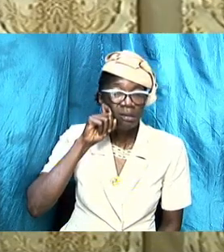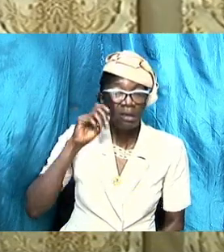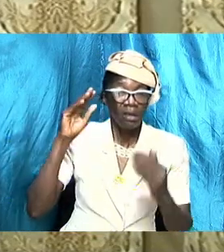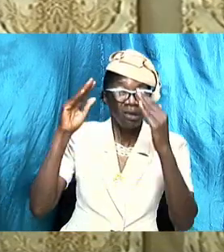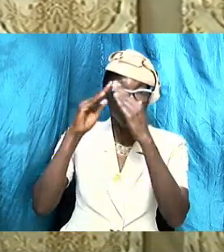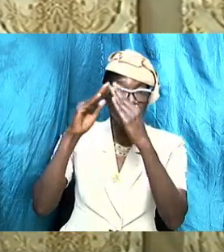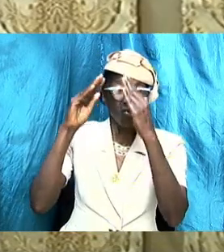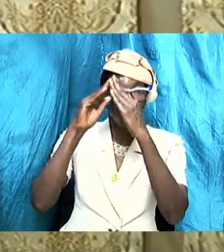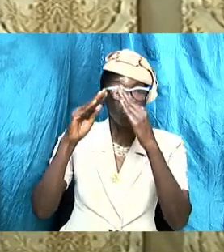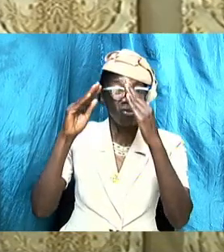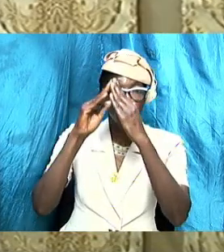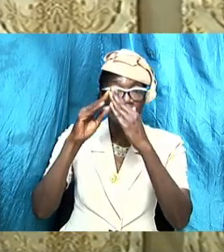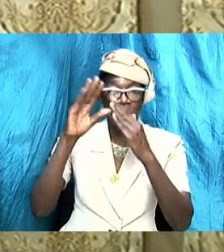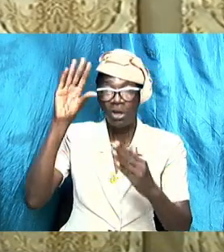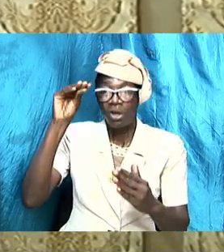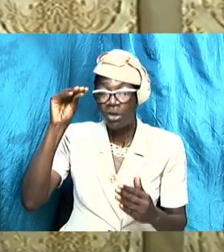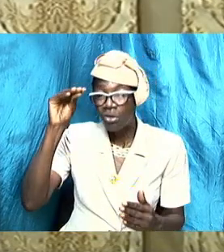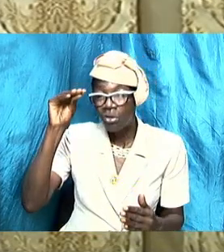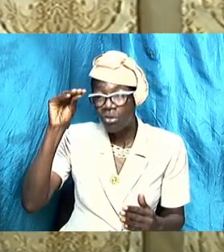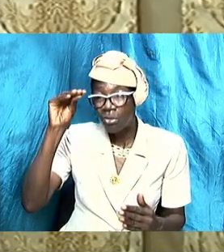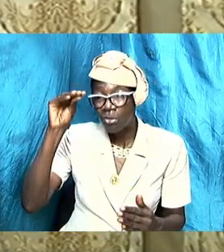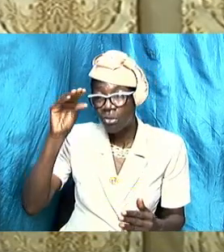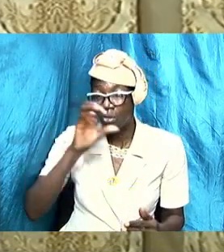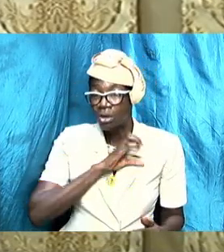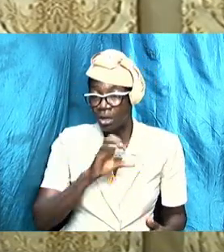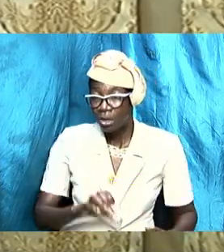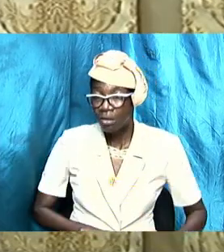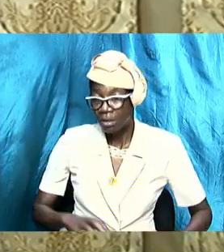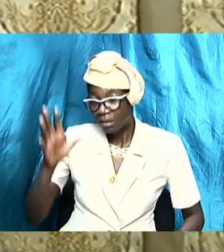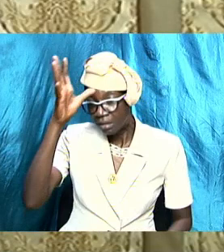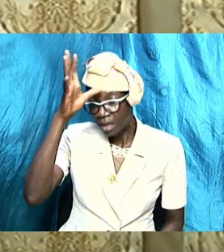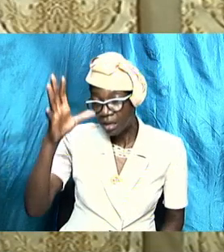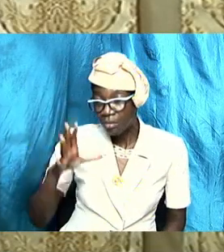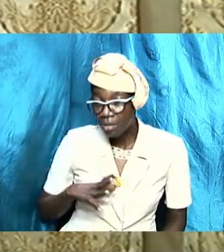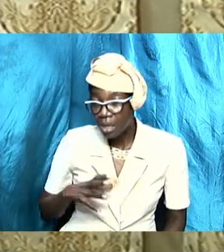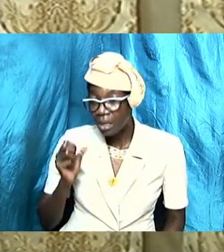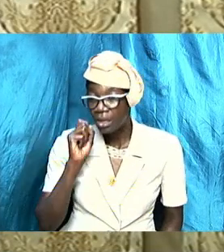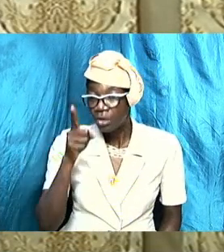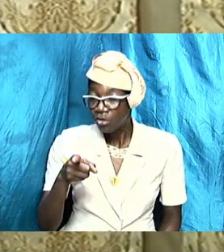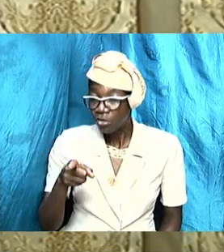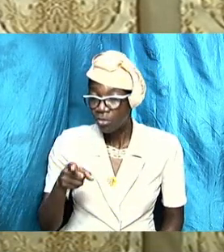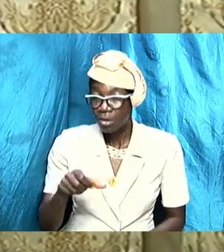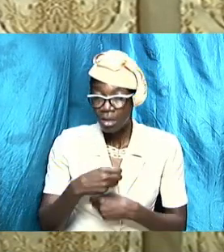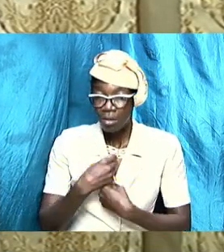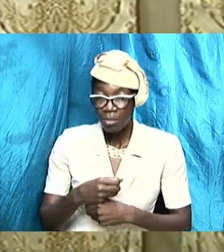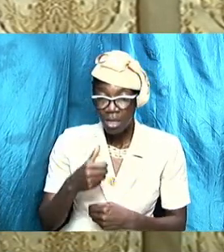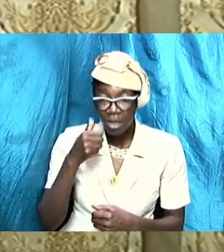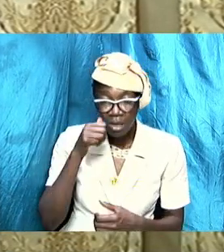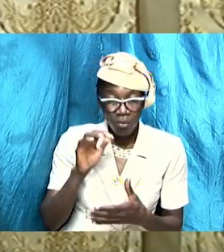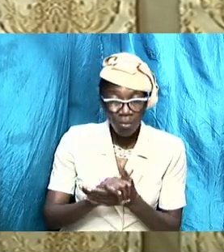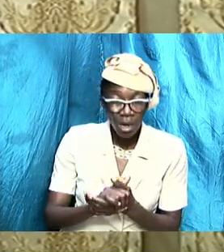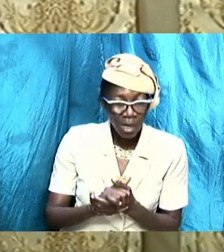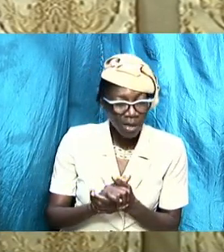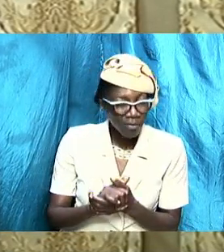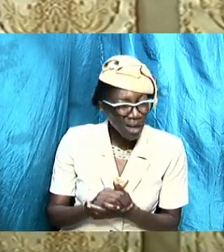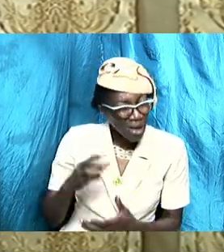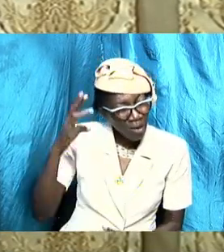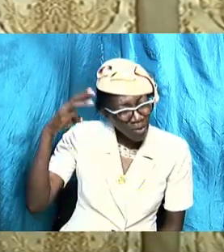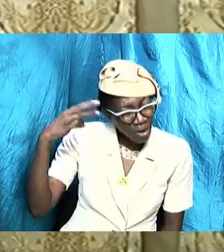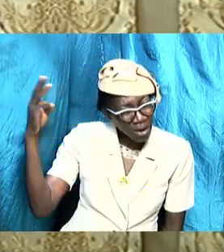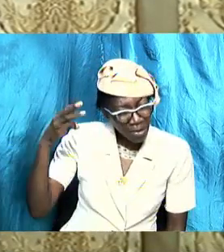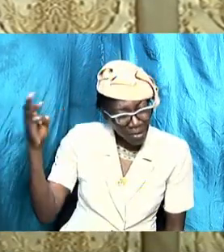should allow his wife to be wandering at eleven o'clock in the night where he is that's a shame